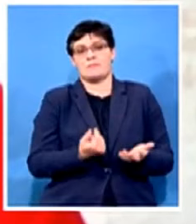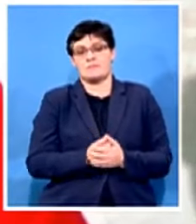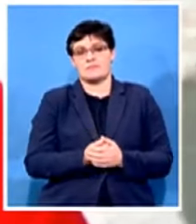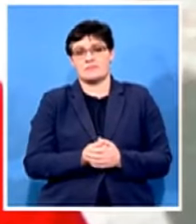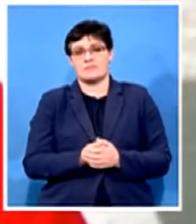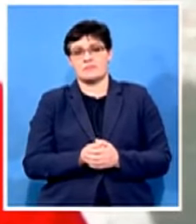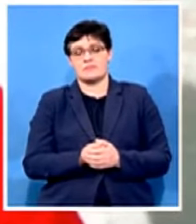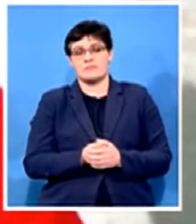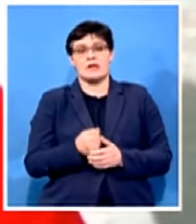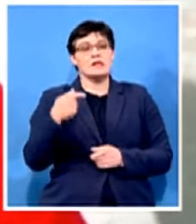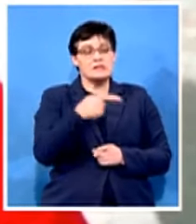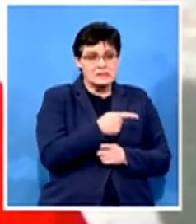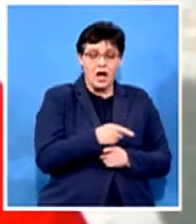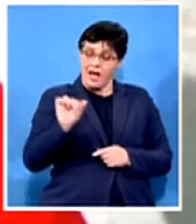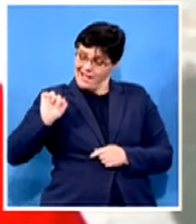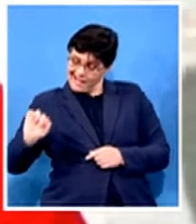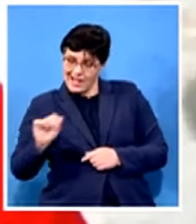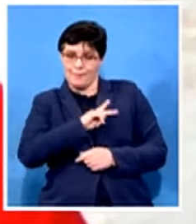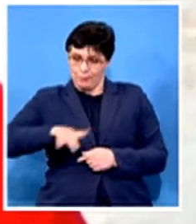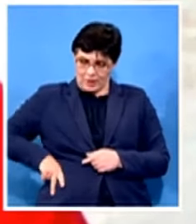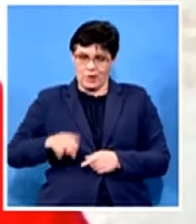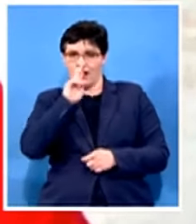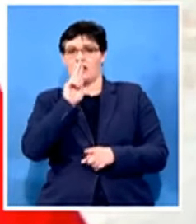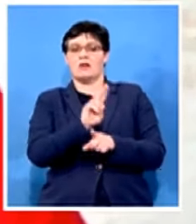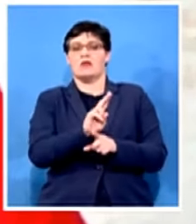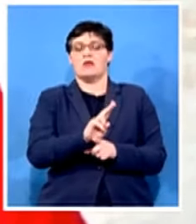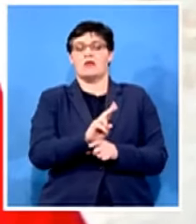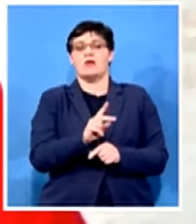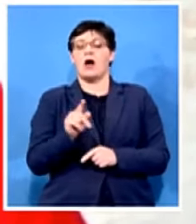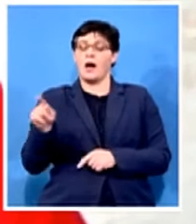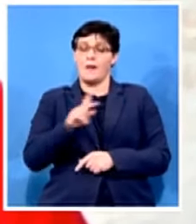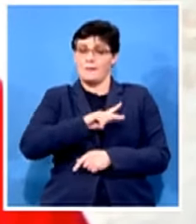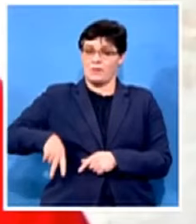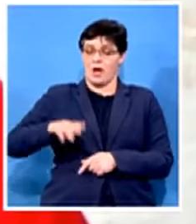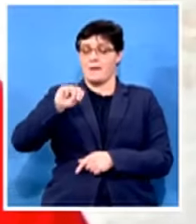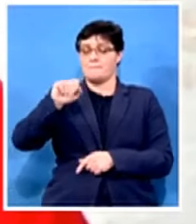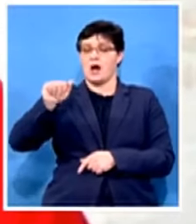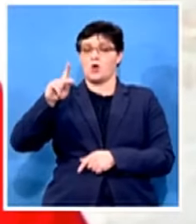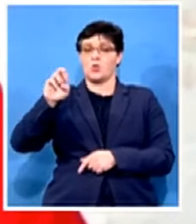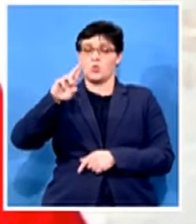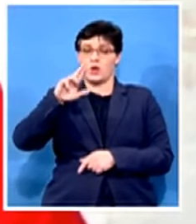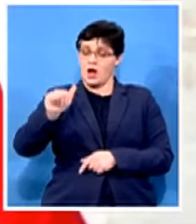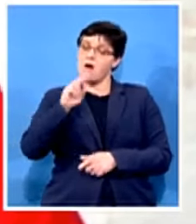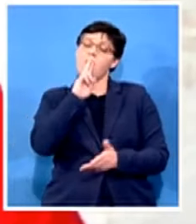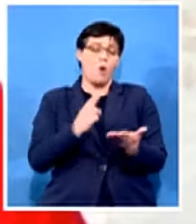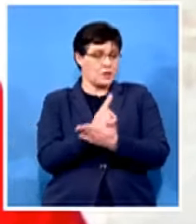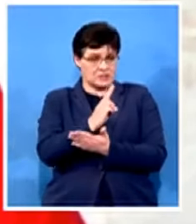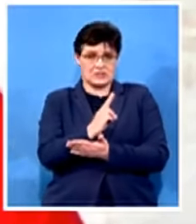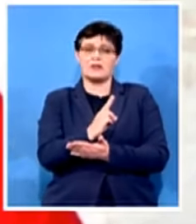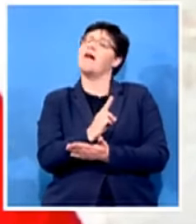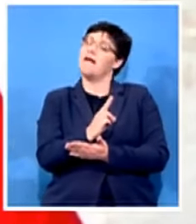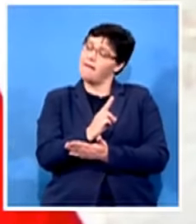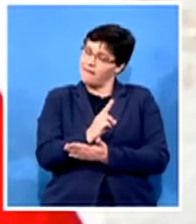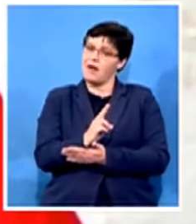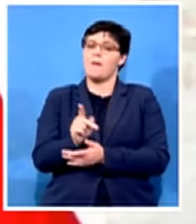so we think that uh premier makura really in all honesty we must be able to confront the truth we've got nothing